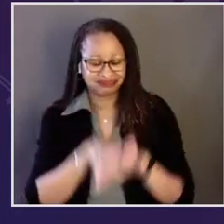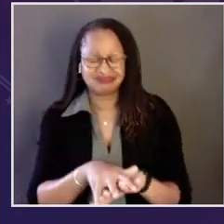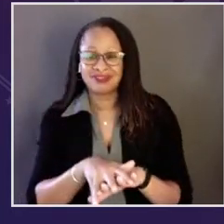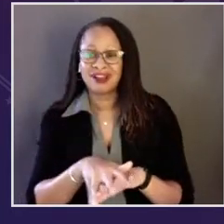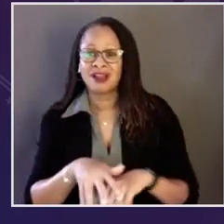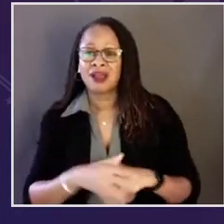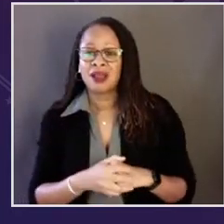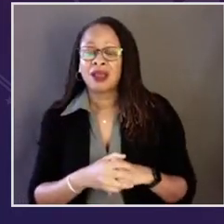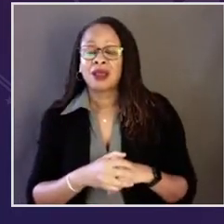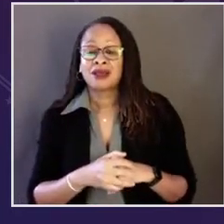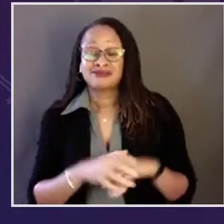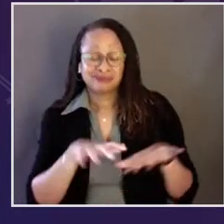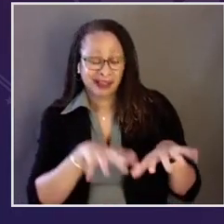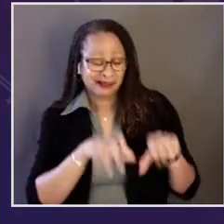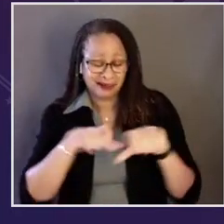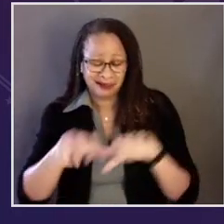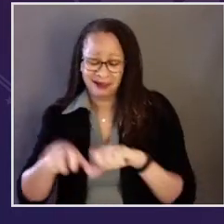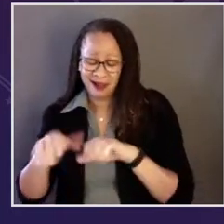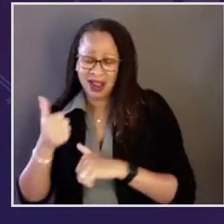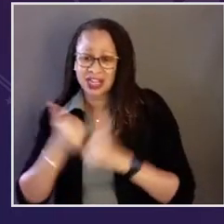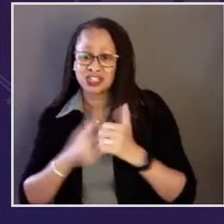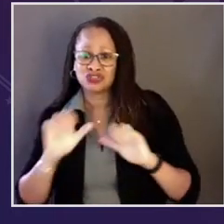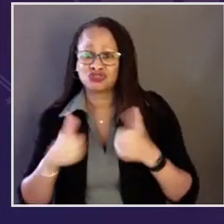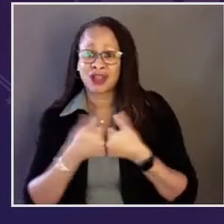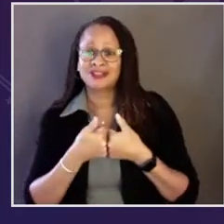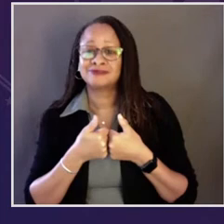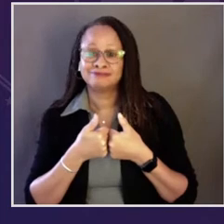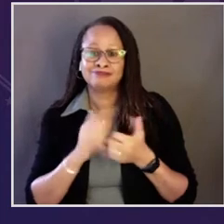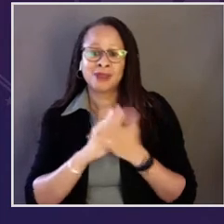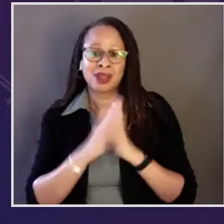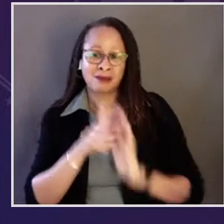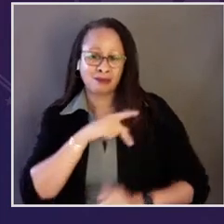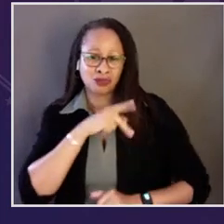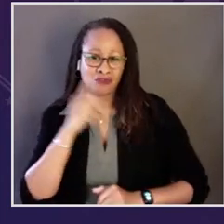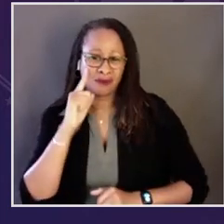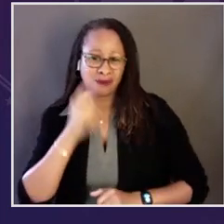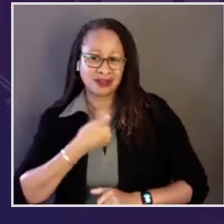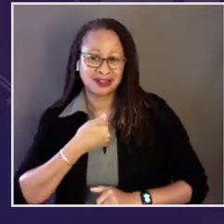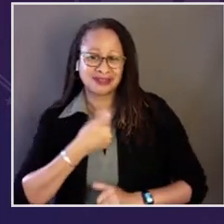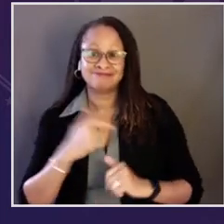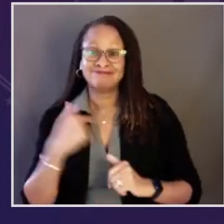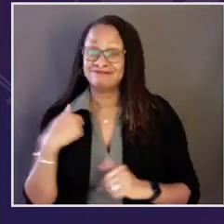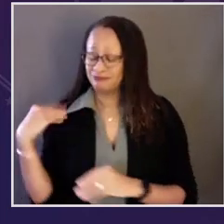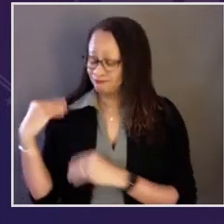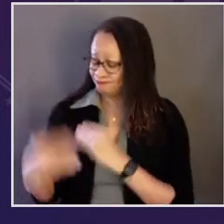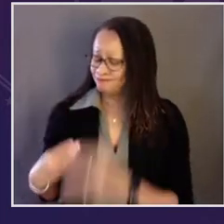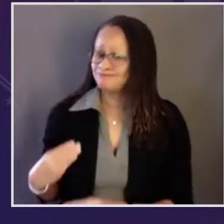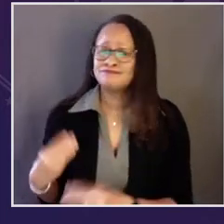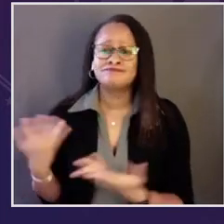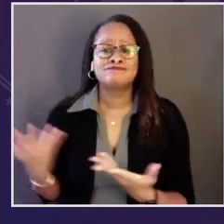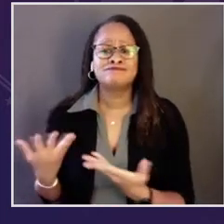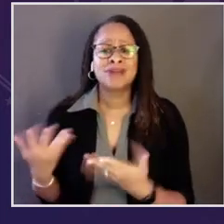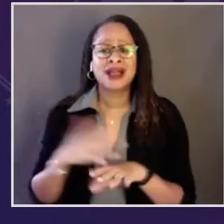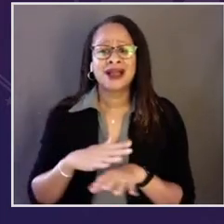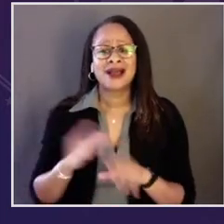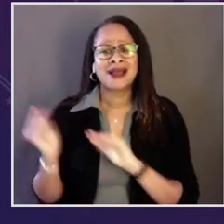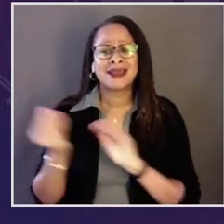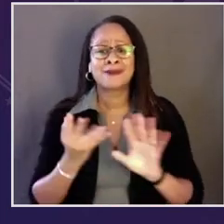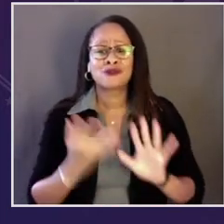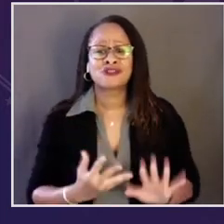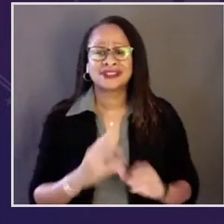imperatives are deeply intertwined. Tackling these challenges is personal to me.